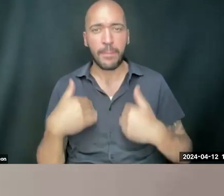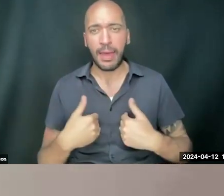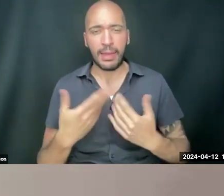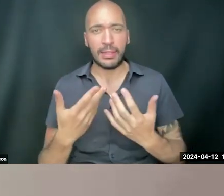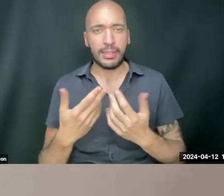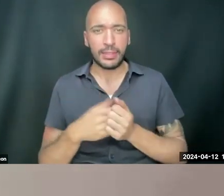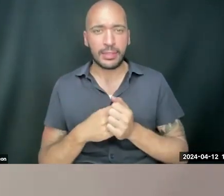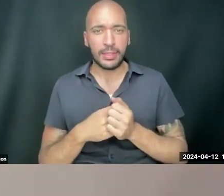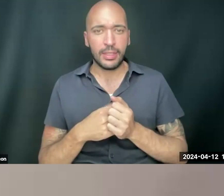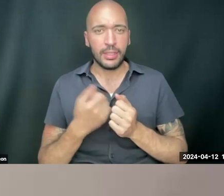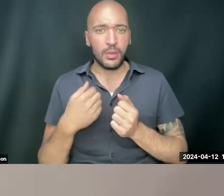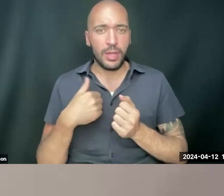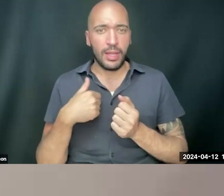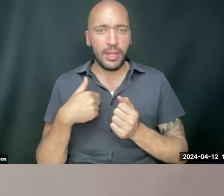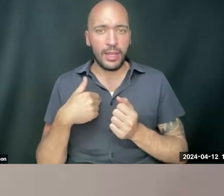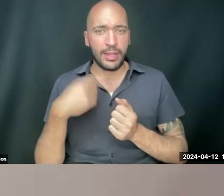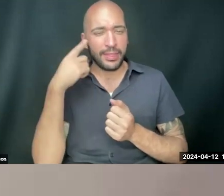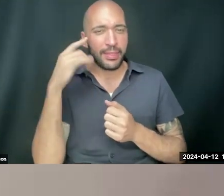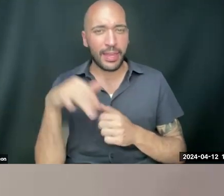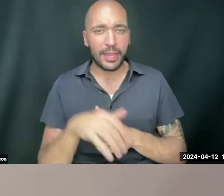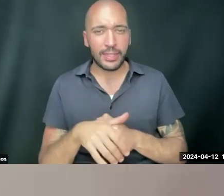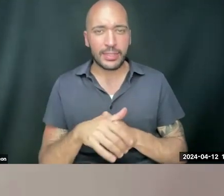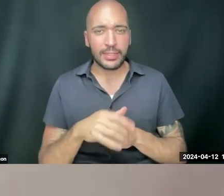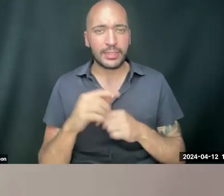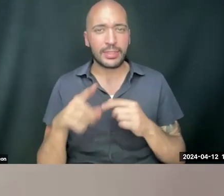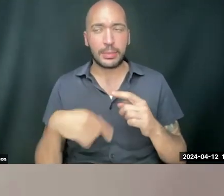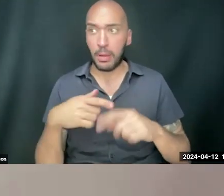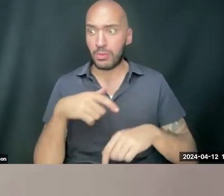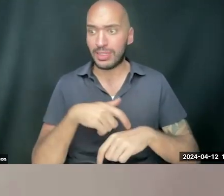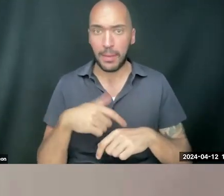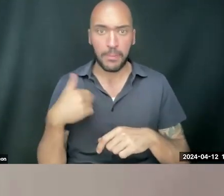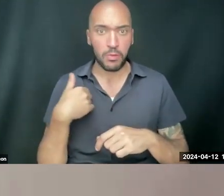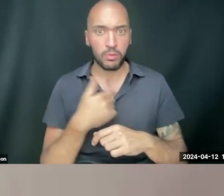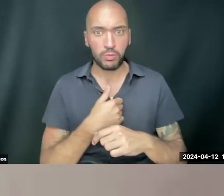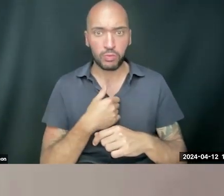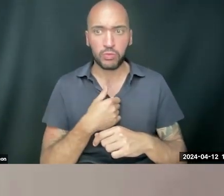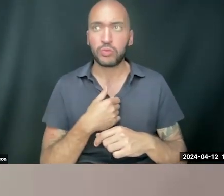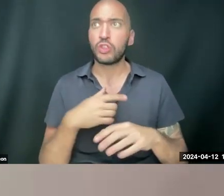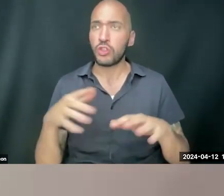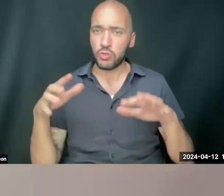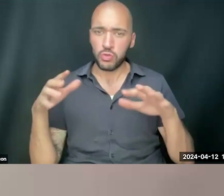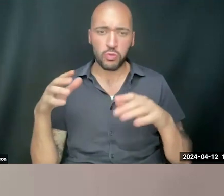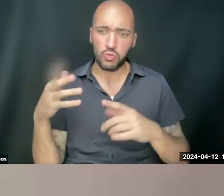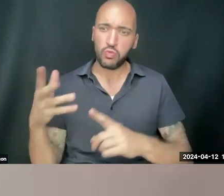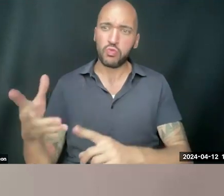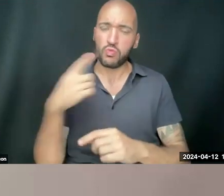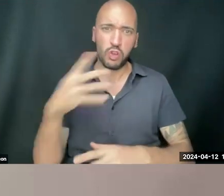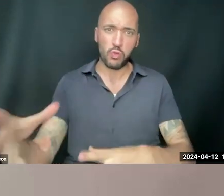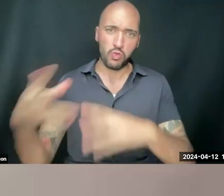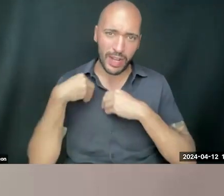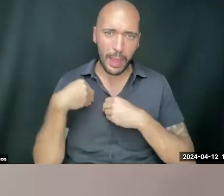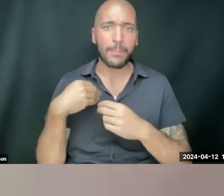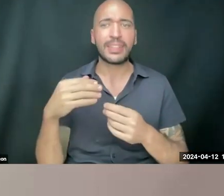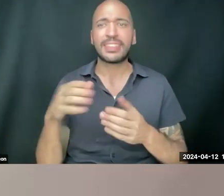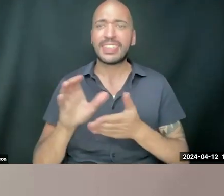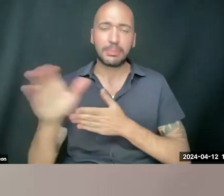You know? And so I think that it is about time that we reclaim displacement as not an excuse